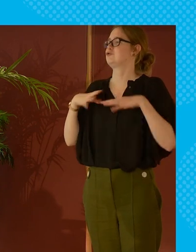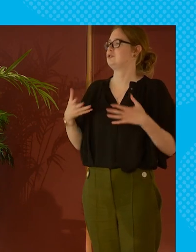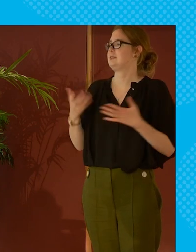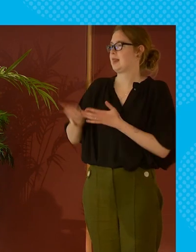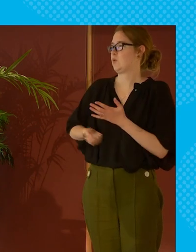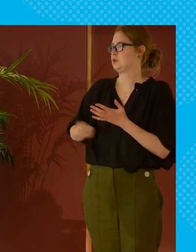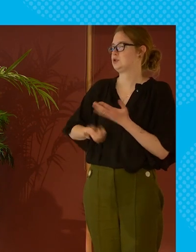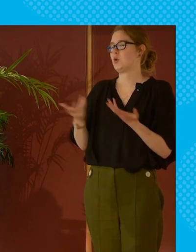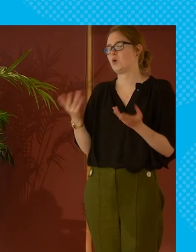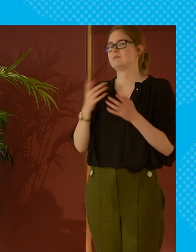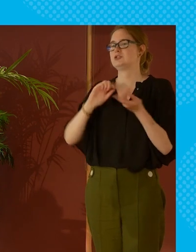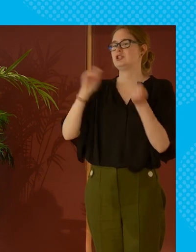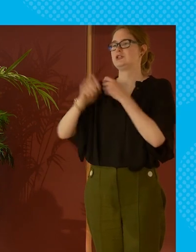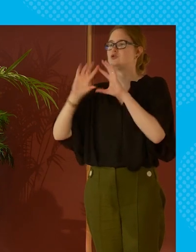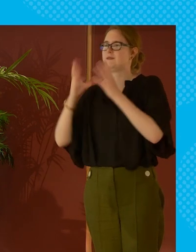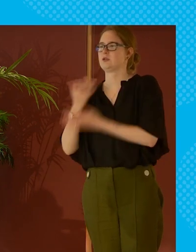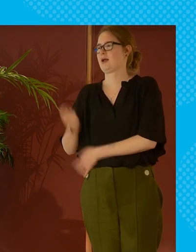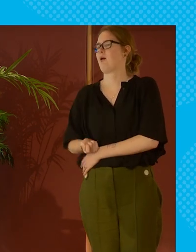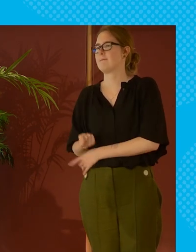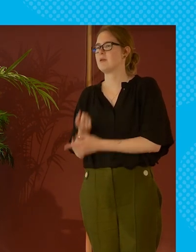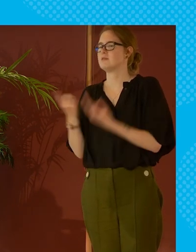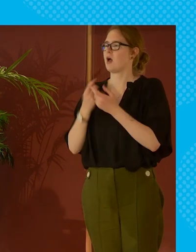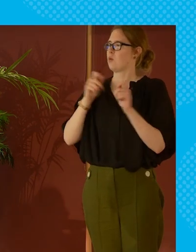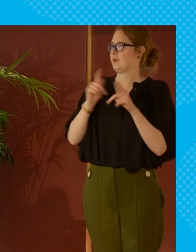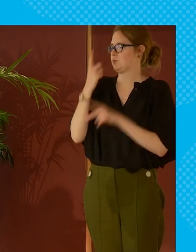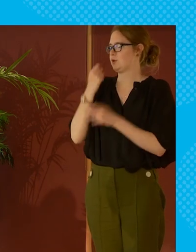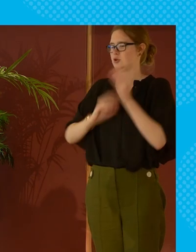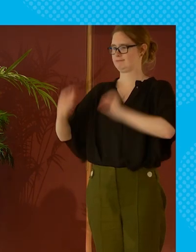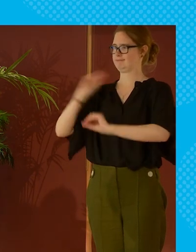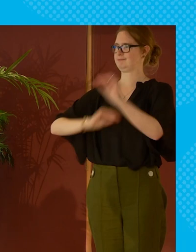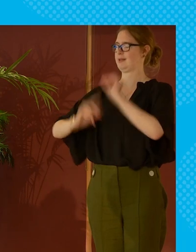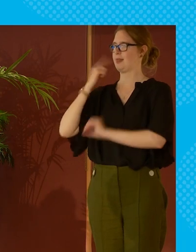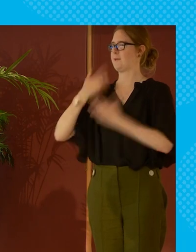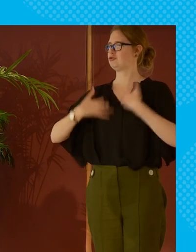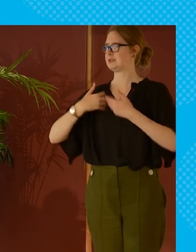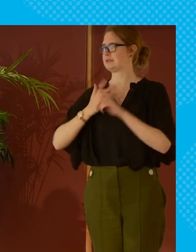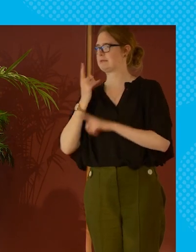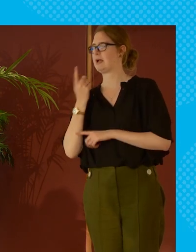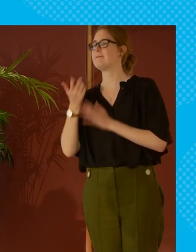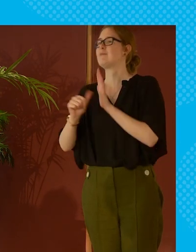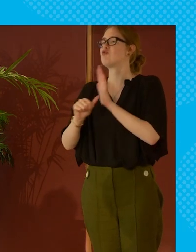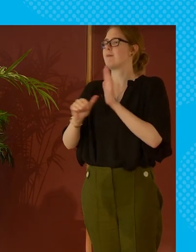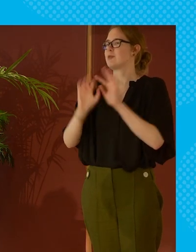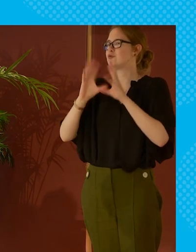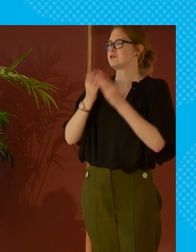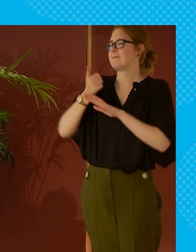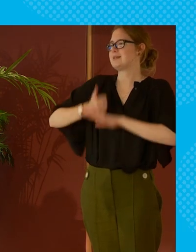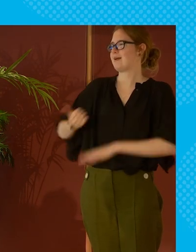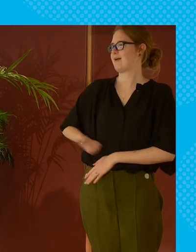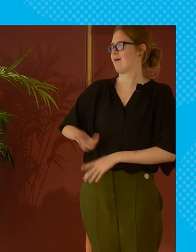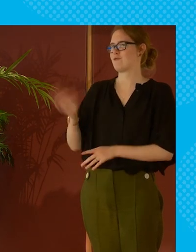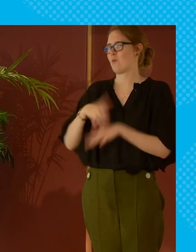universal basic income for example right so there's other ways of working this out that would be quite interesting where my problem with